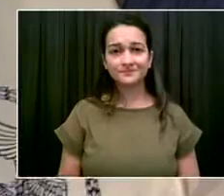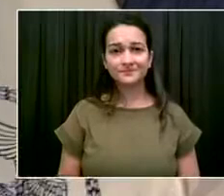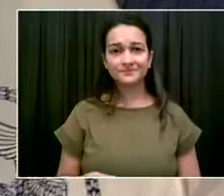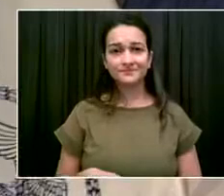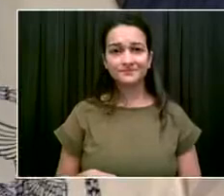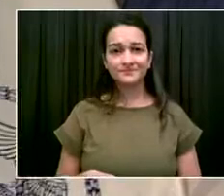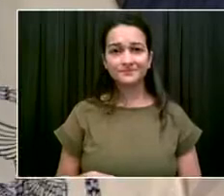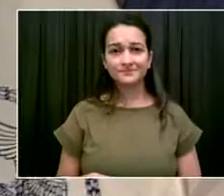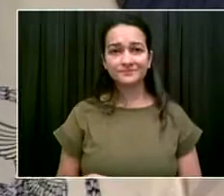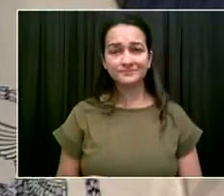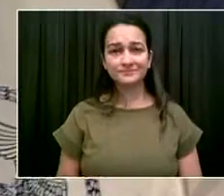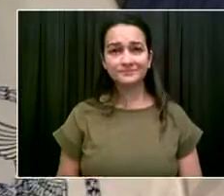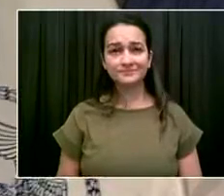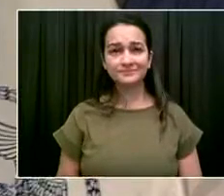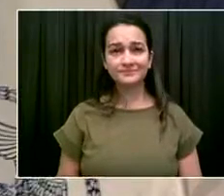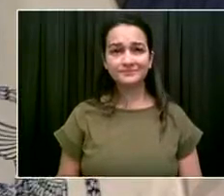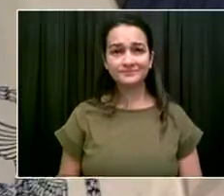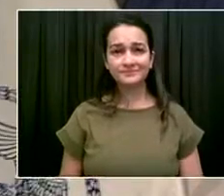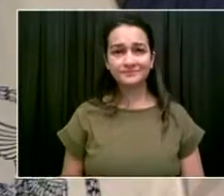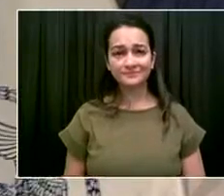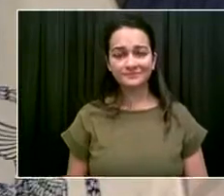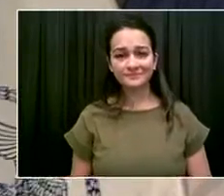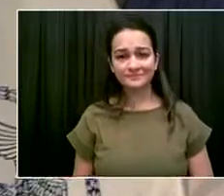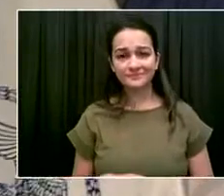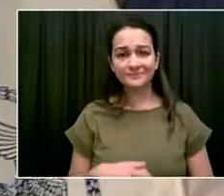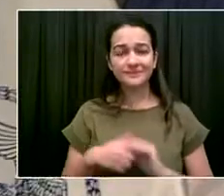Q&A with Emma Fitzsimmons from The New York Times.